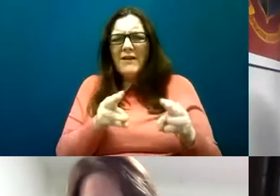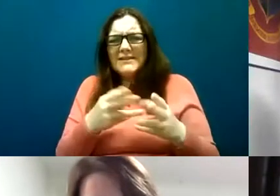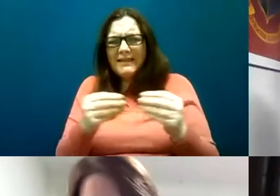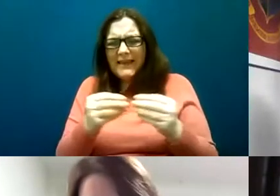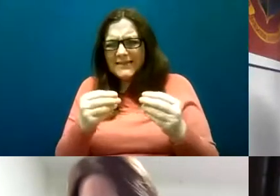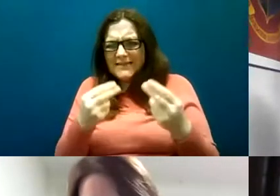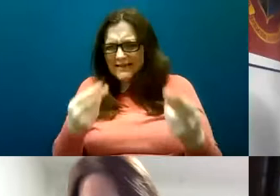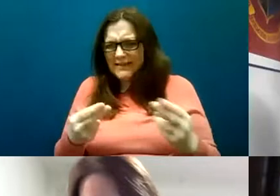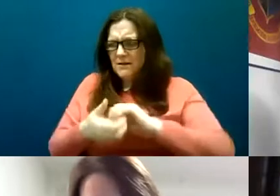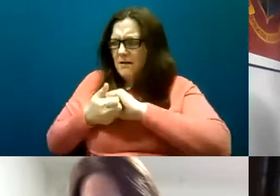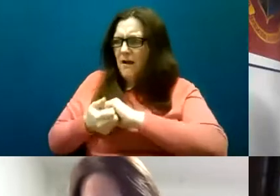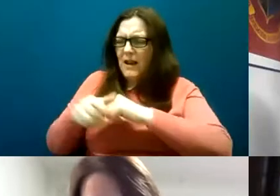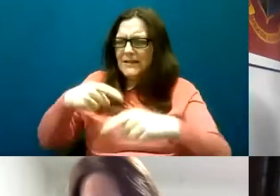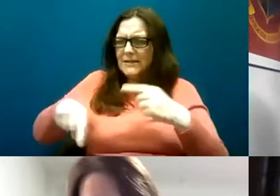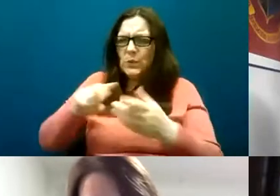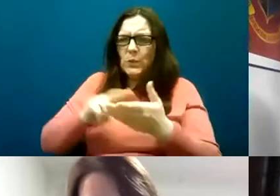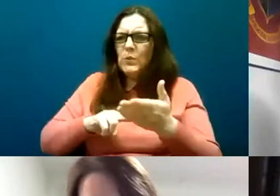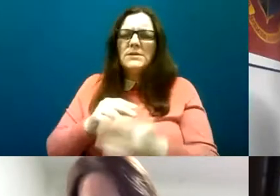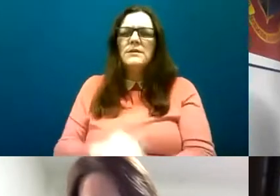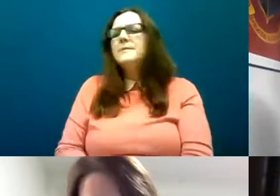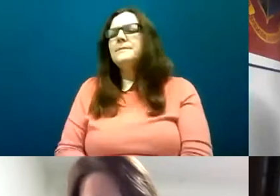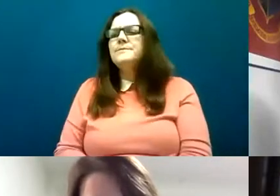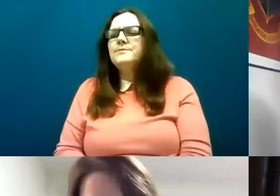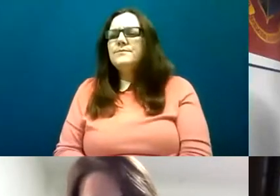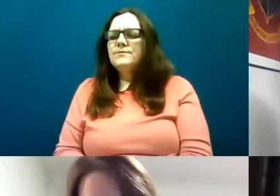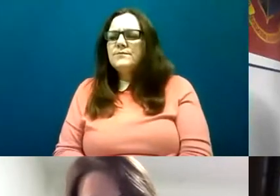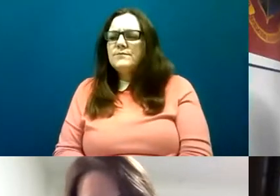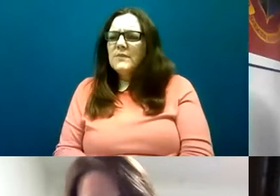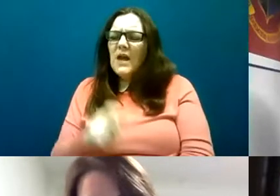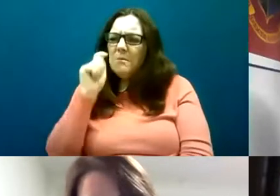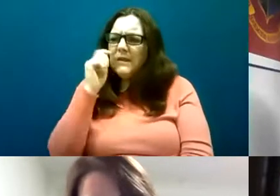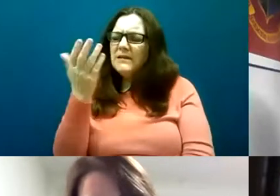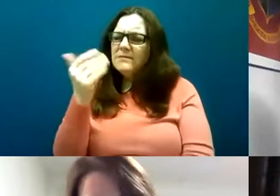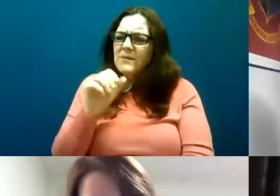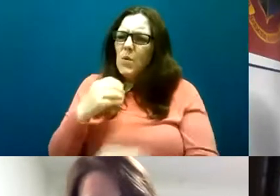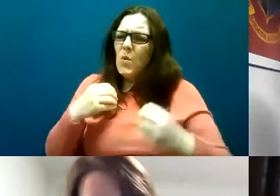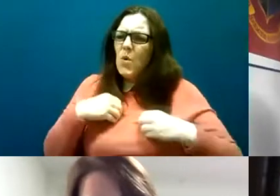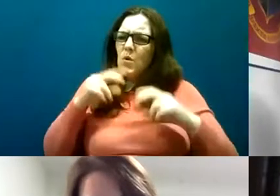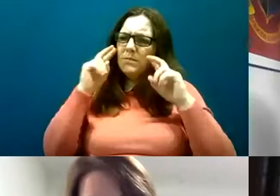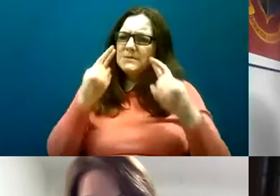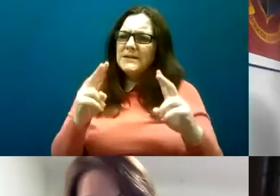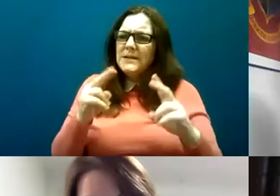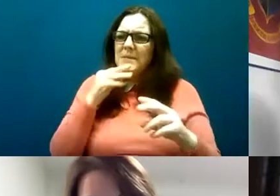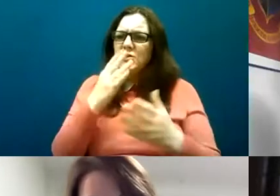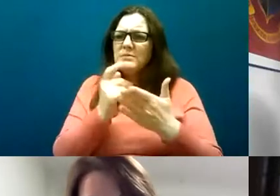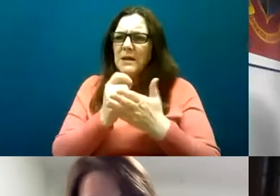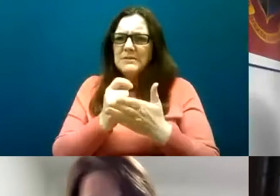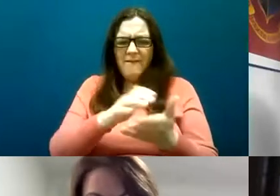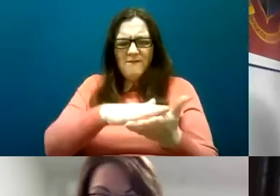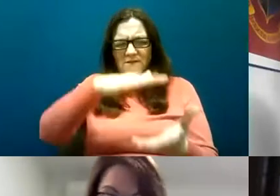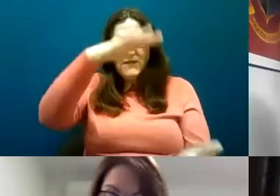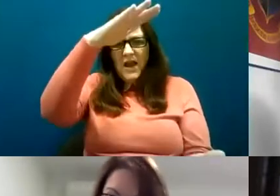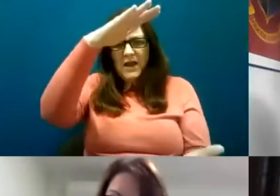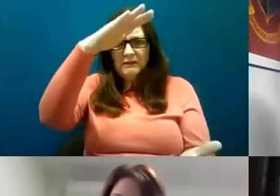you and your colleagues could use and I'm just wondering from your perspective do you find you're firefighting a lot of the time and I'm also